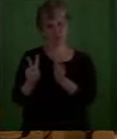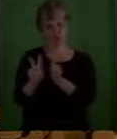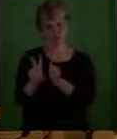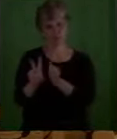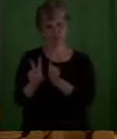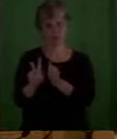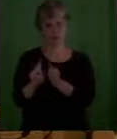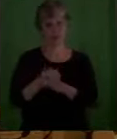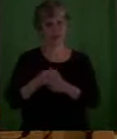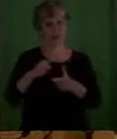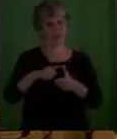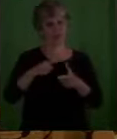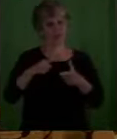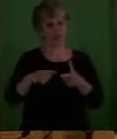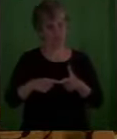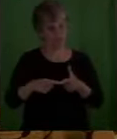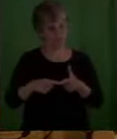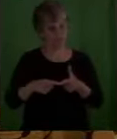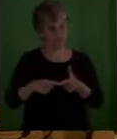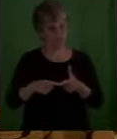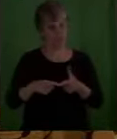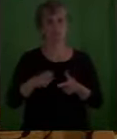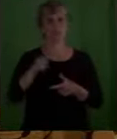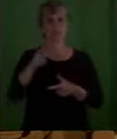then He speaks to them.